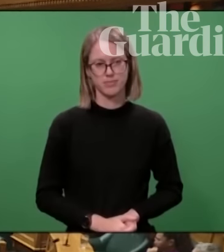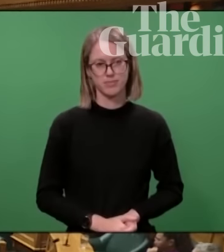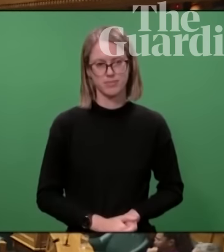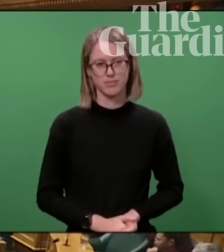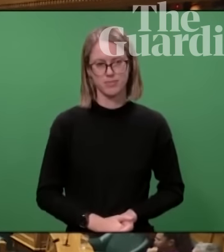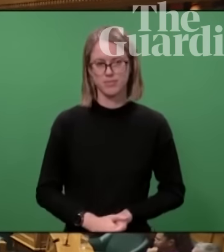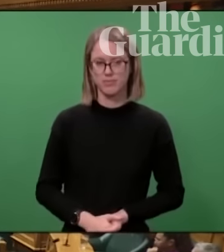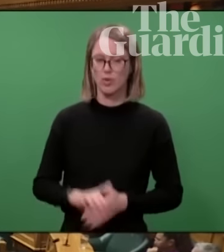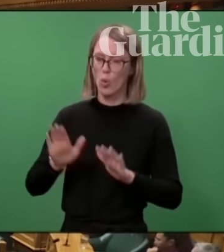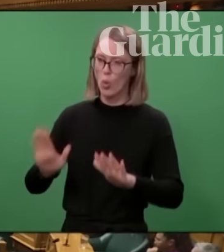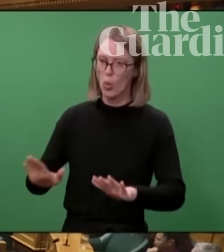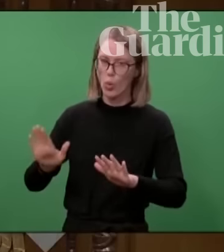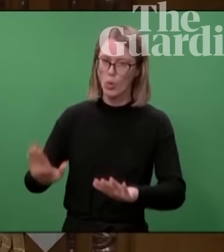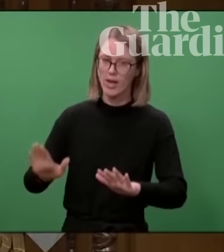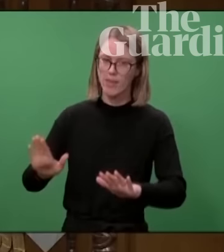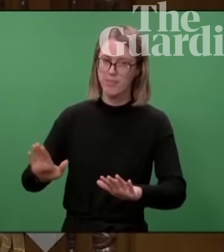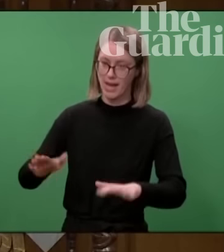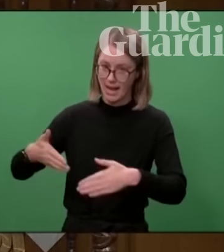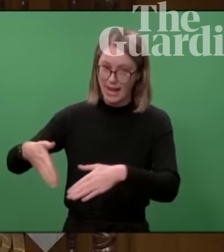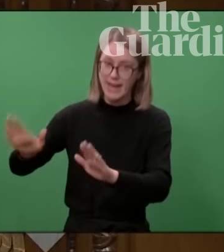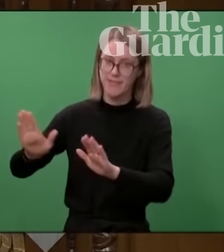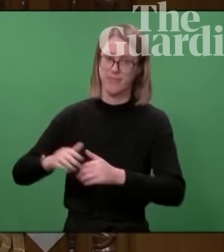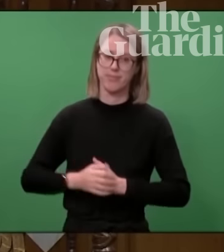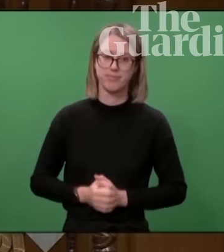Order. The member will now leave the chamber. Order.